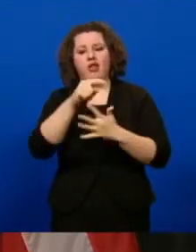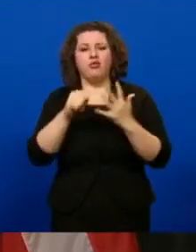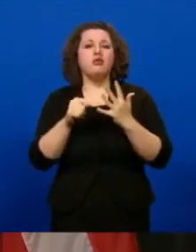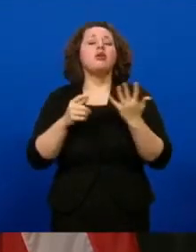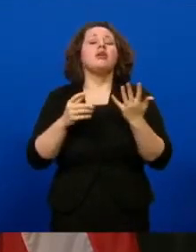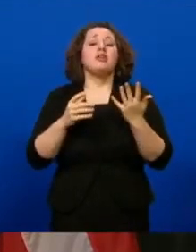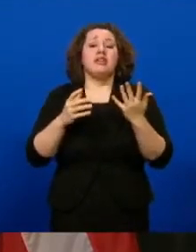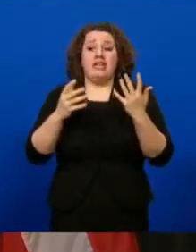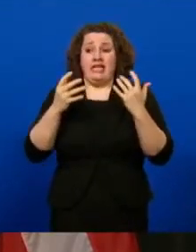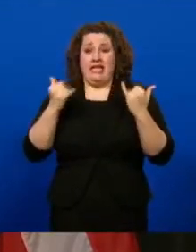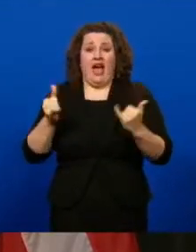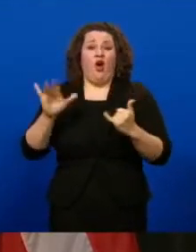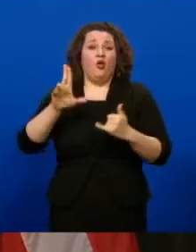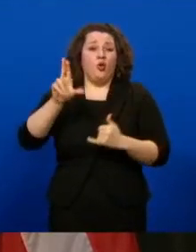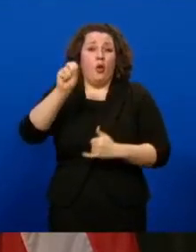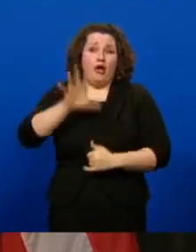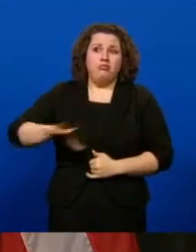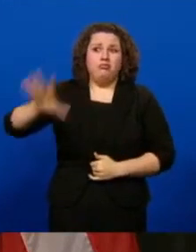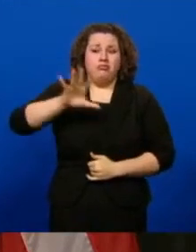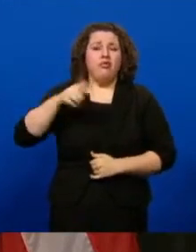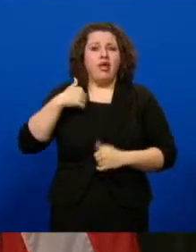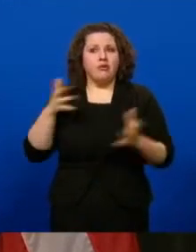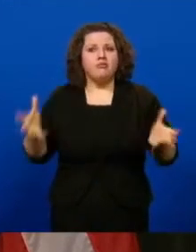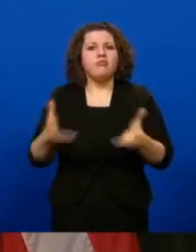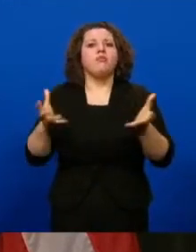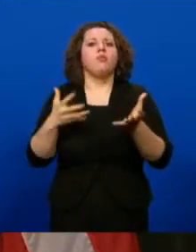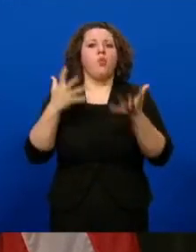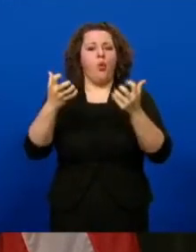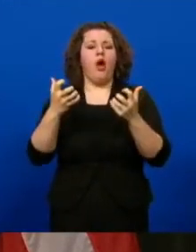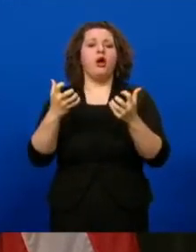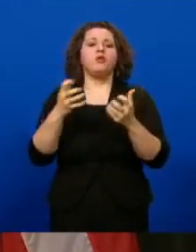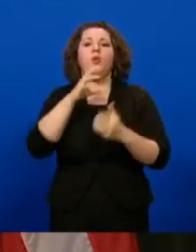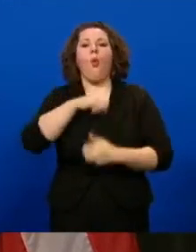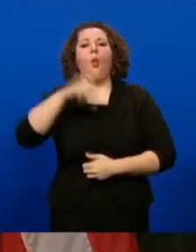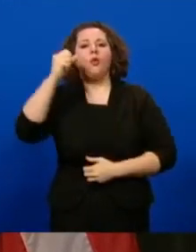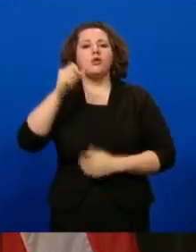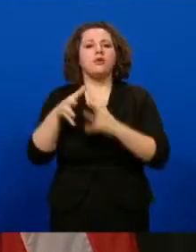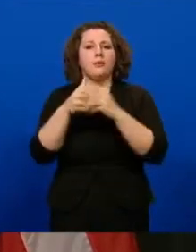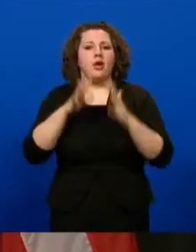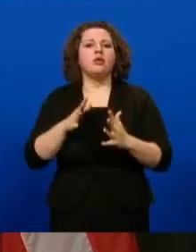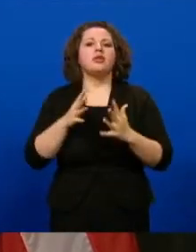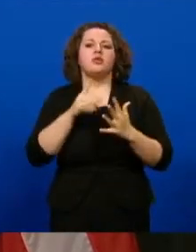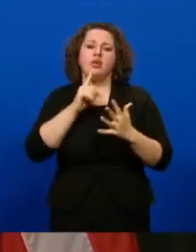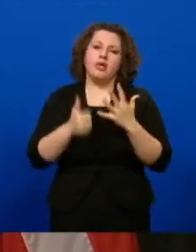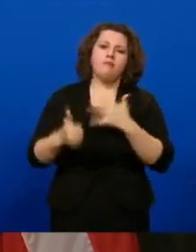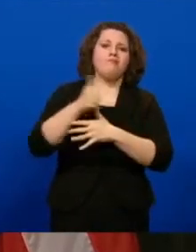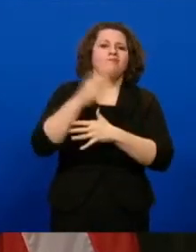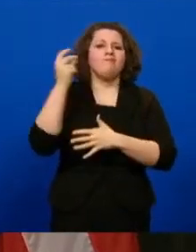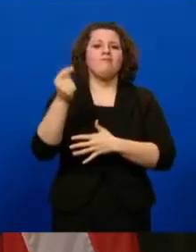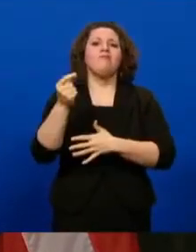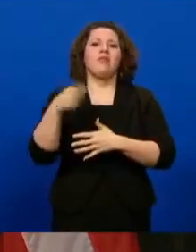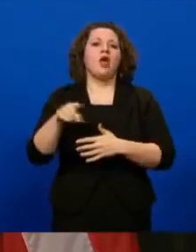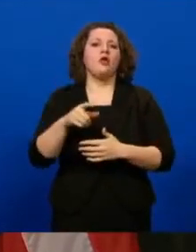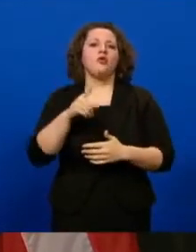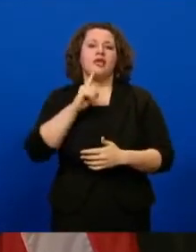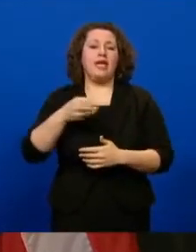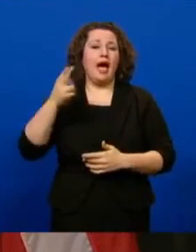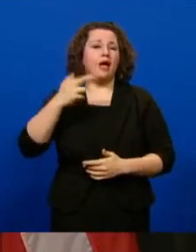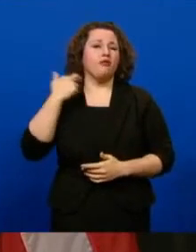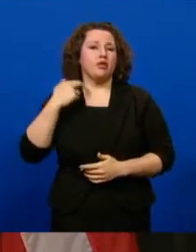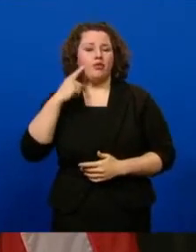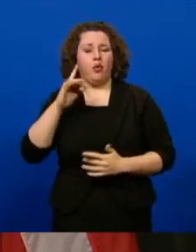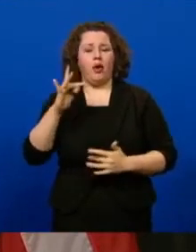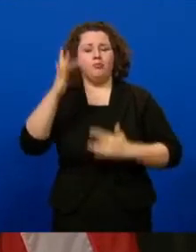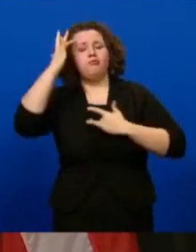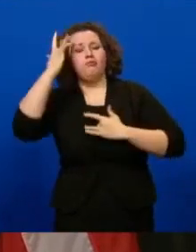there has been a push nationally to immediately prioritize older Americans who are most at risk for serious illness